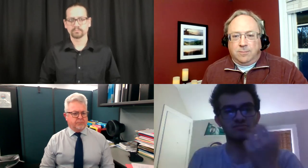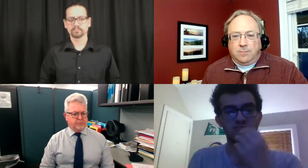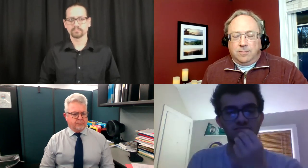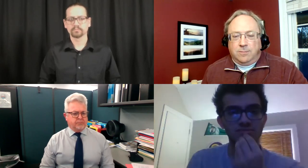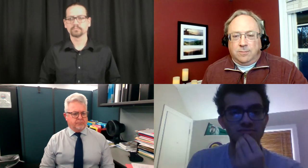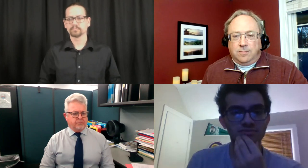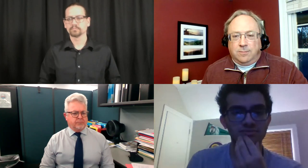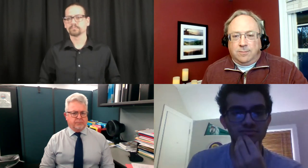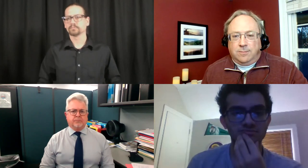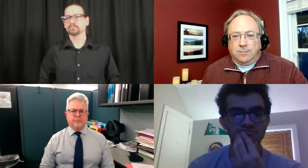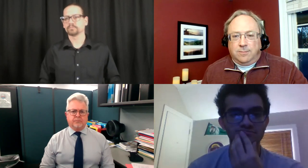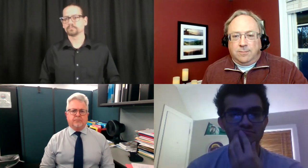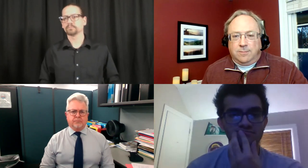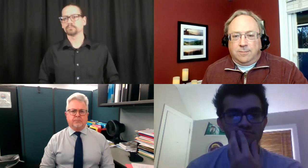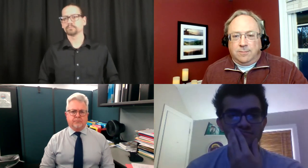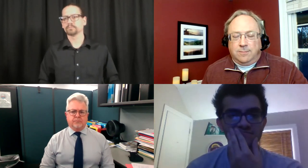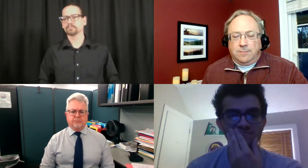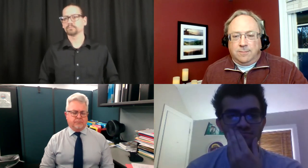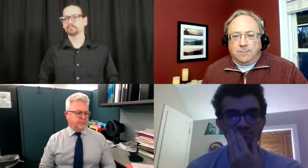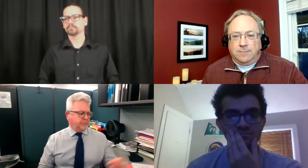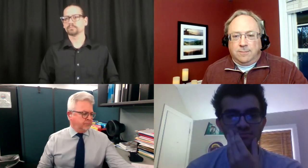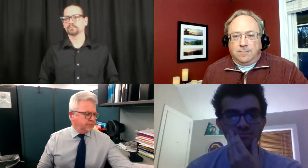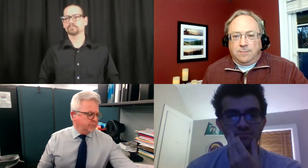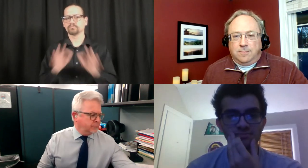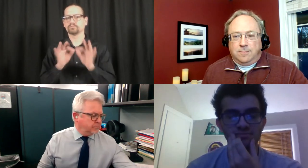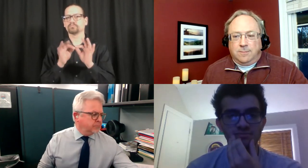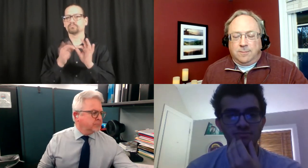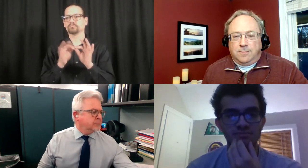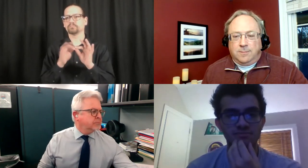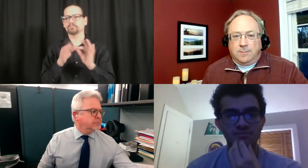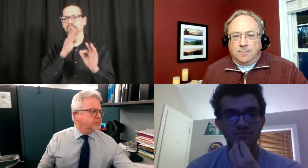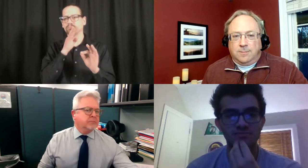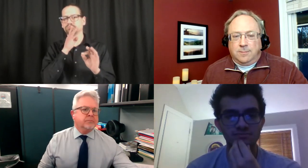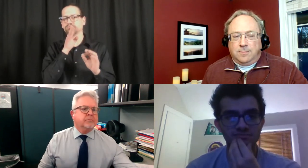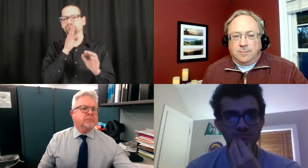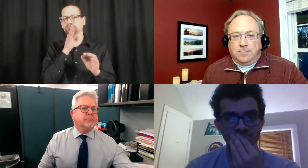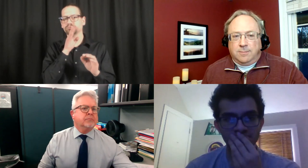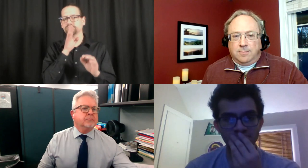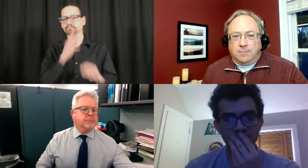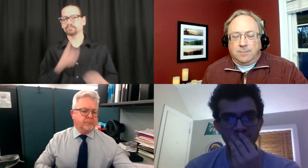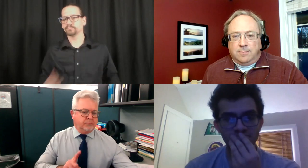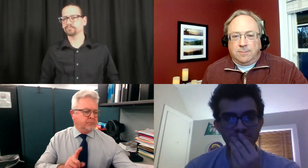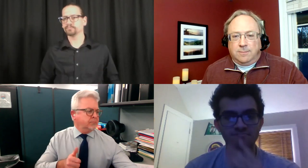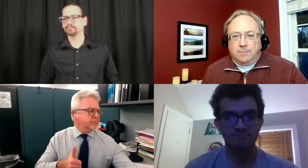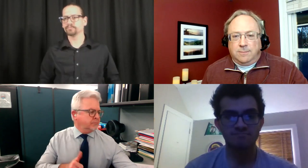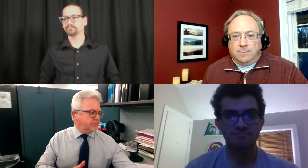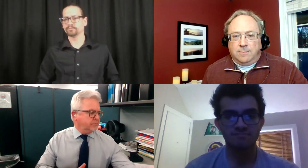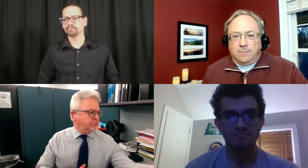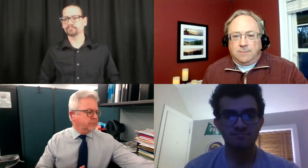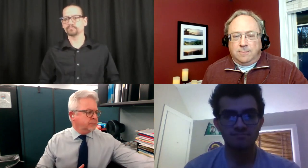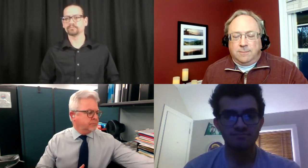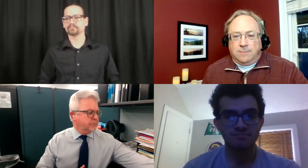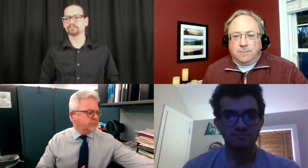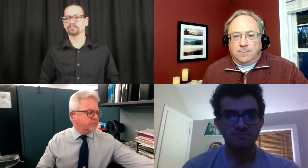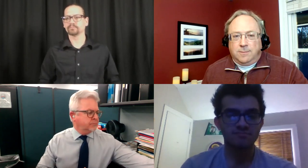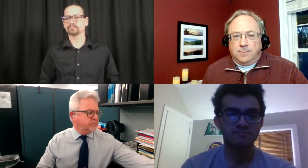Or is it that when they do contract COVID-19, the side effects from the COVID-19 will not be as bad since